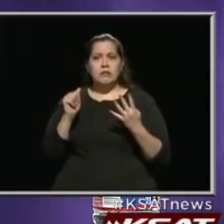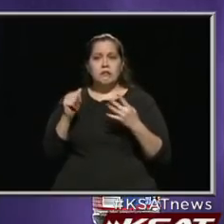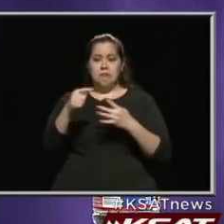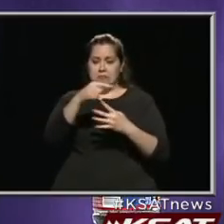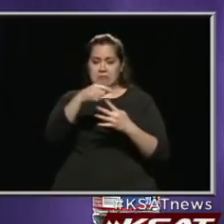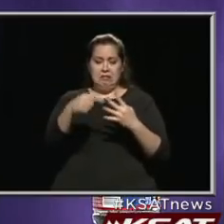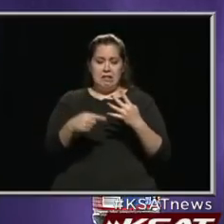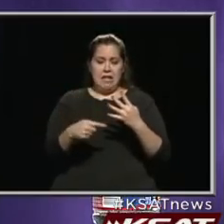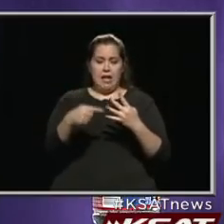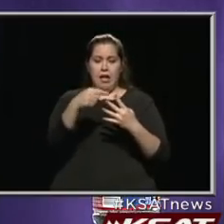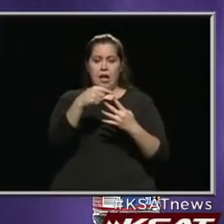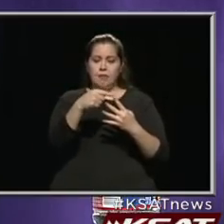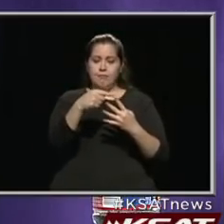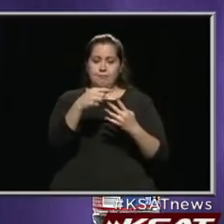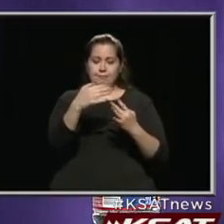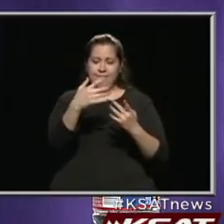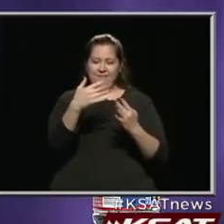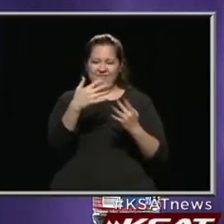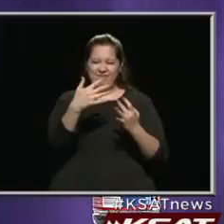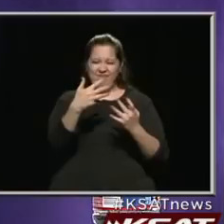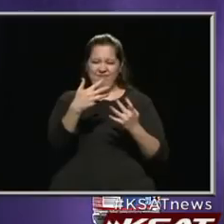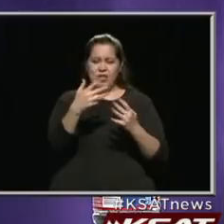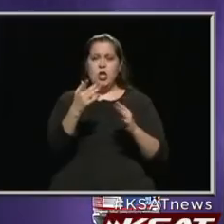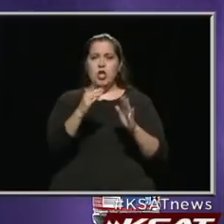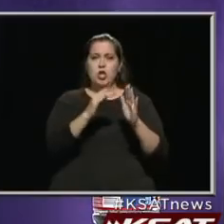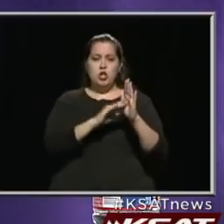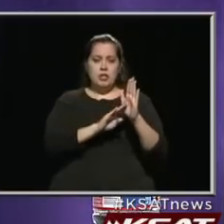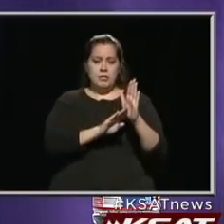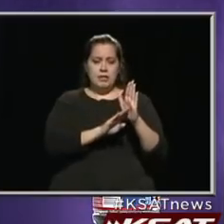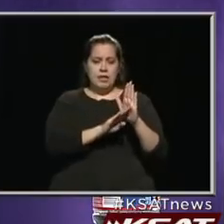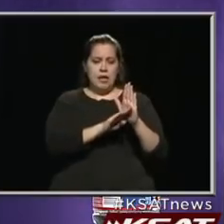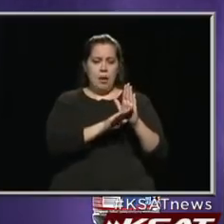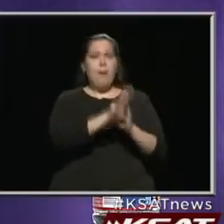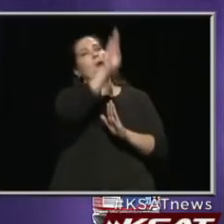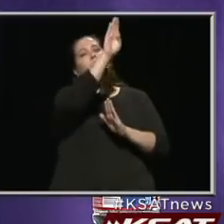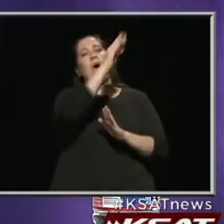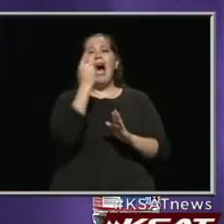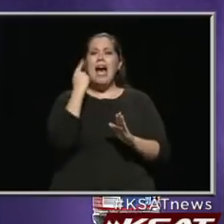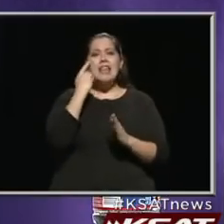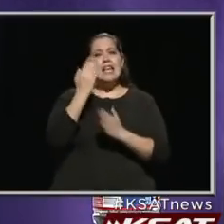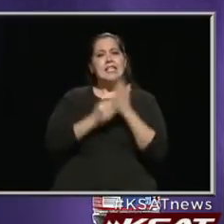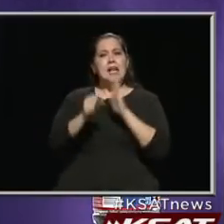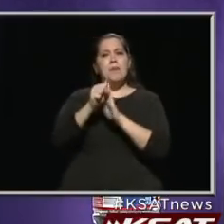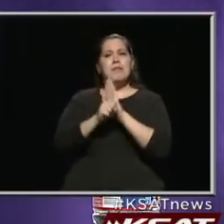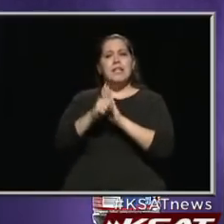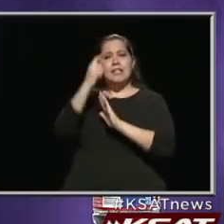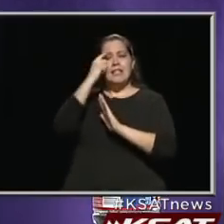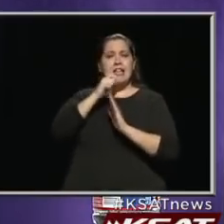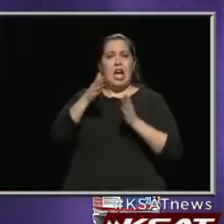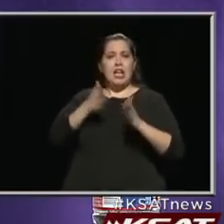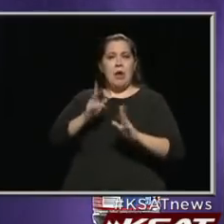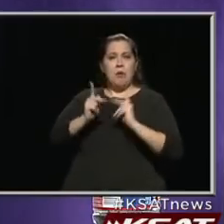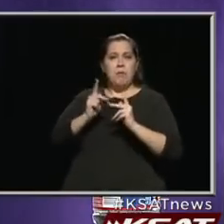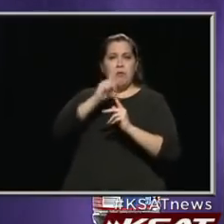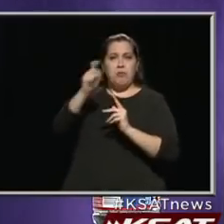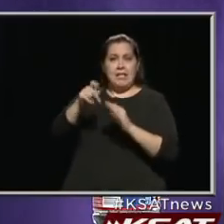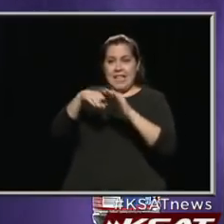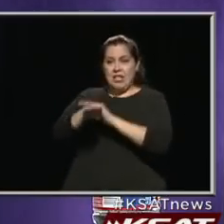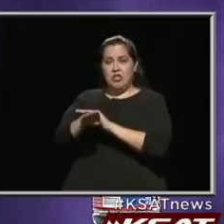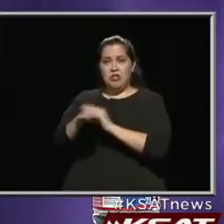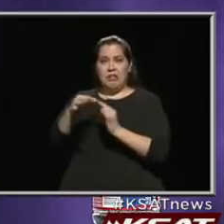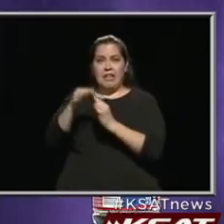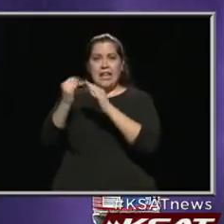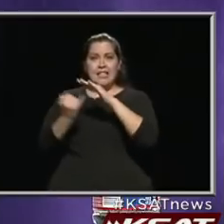exploding. I think there were some states considering not letting anybody from Texas come in unless they quarantine